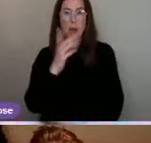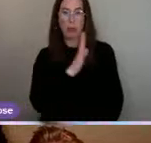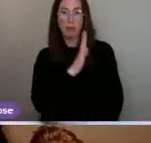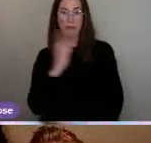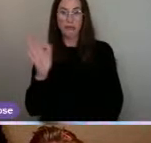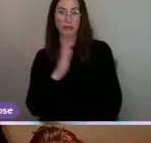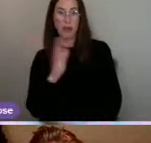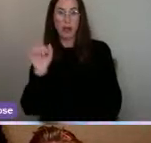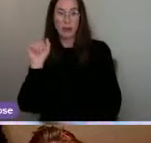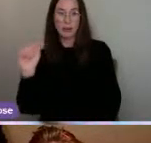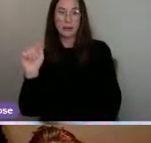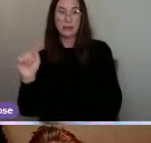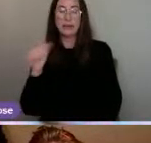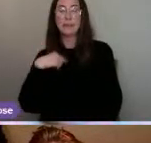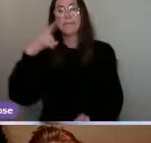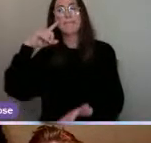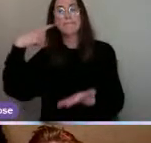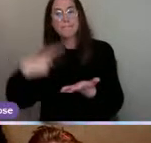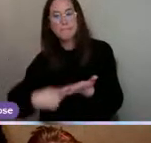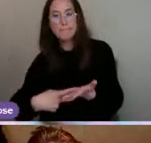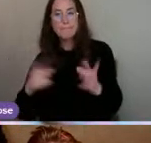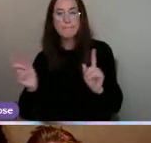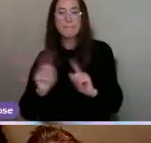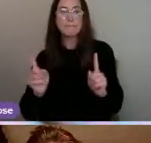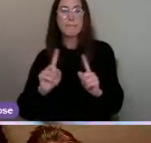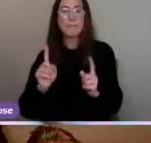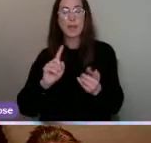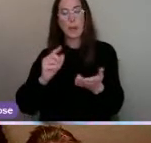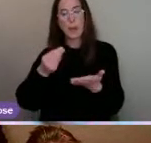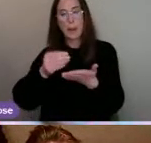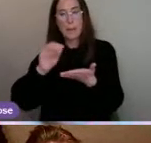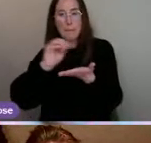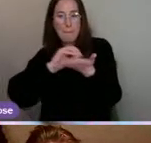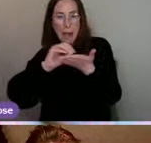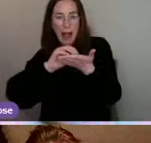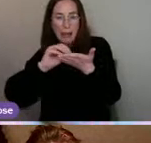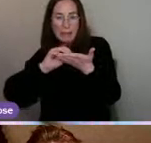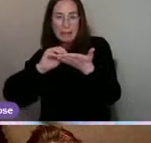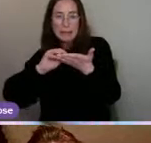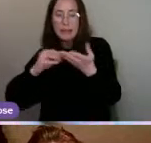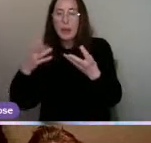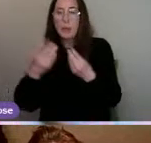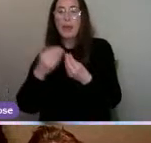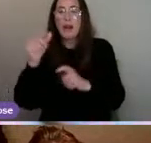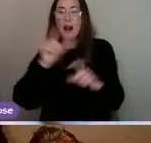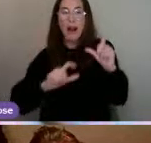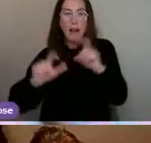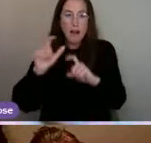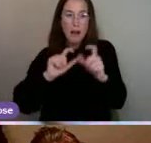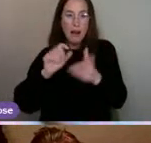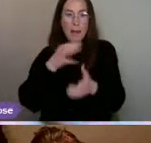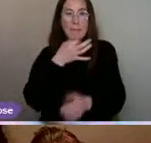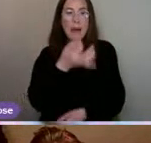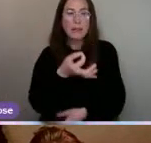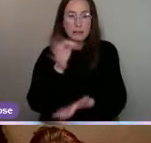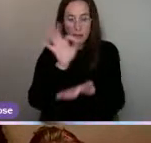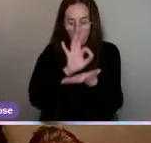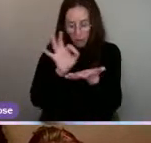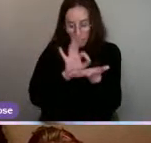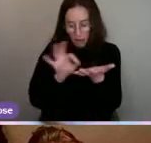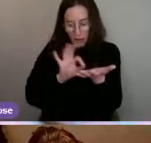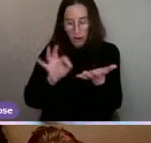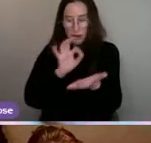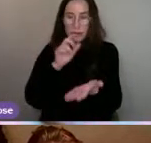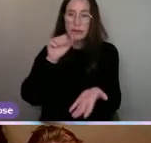I decided to do some blending techniques with colouring pencils to get the right colours